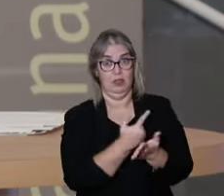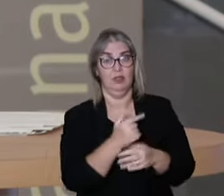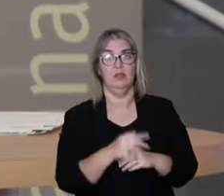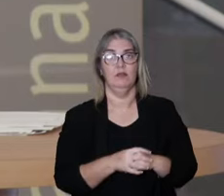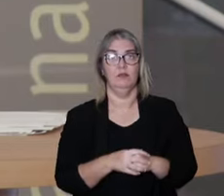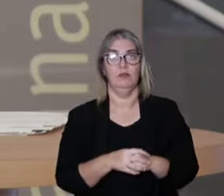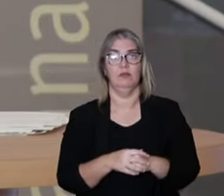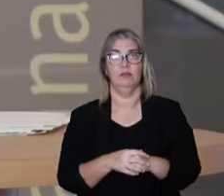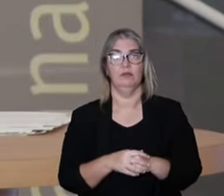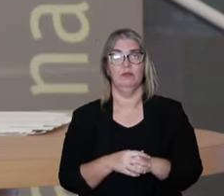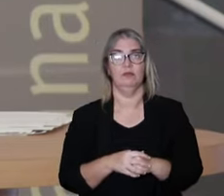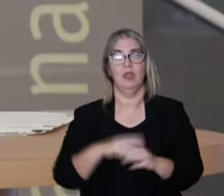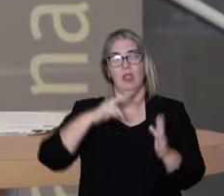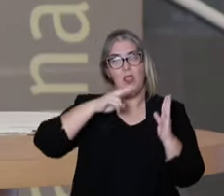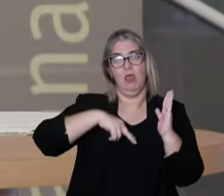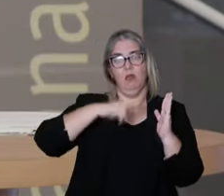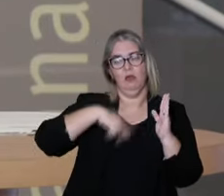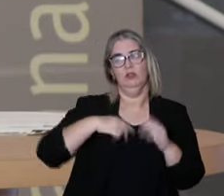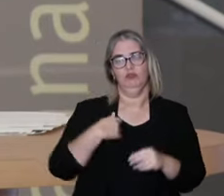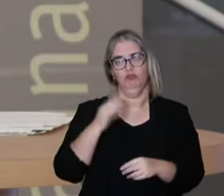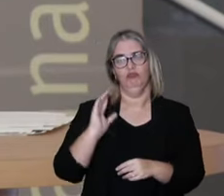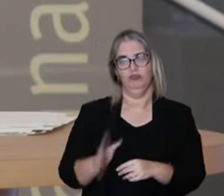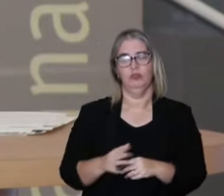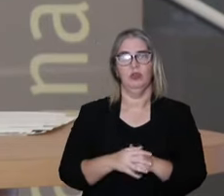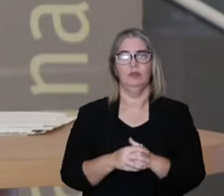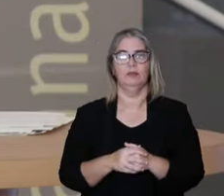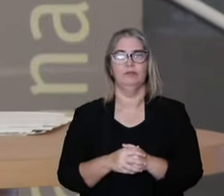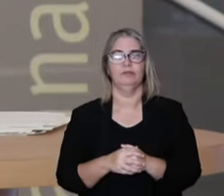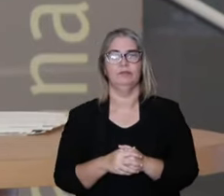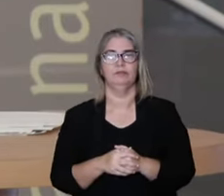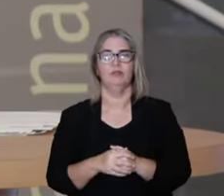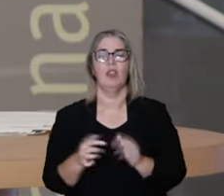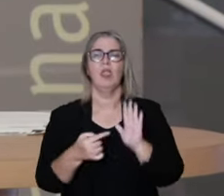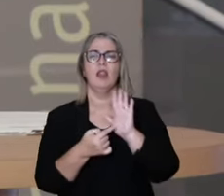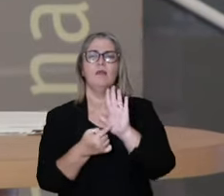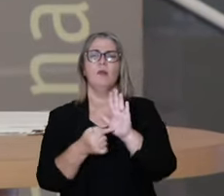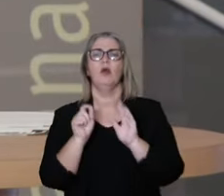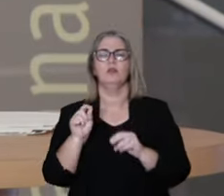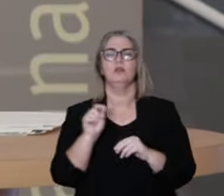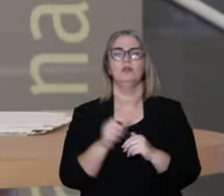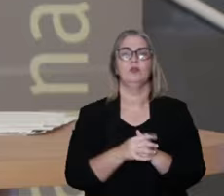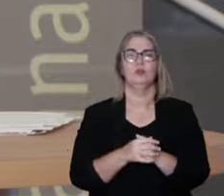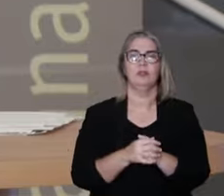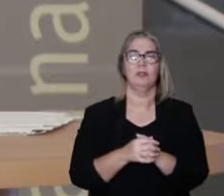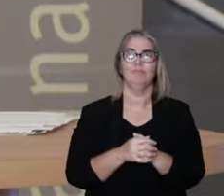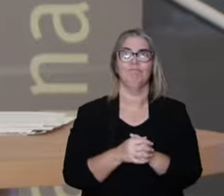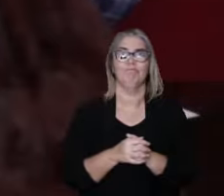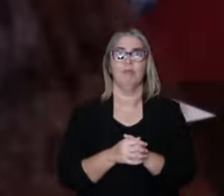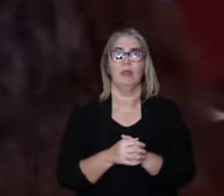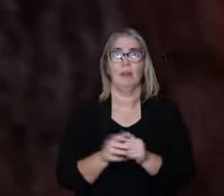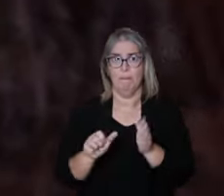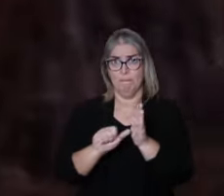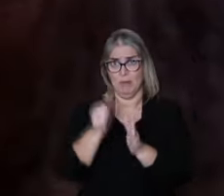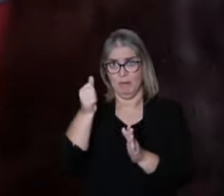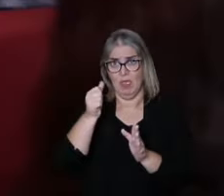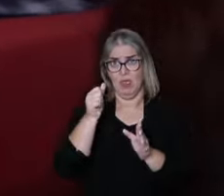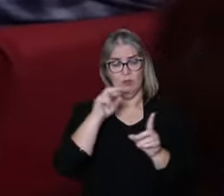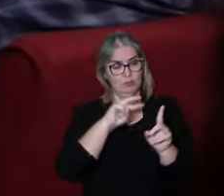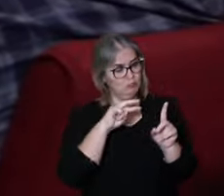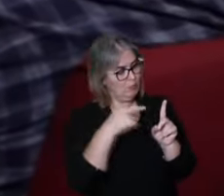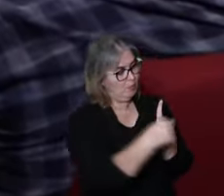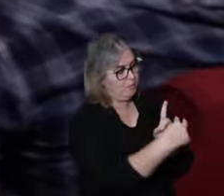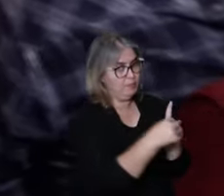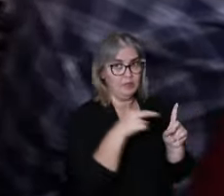So this book by Ailton Krenake brings first a